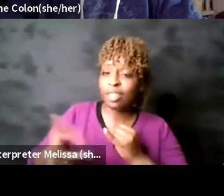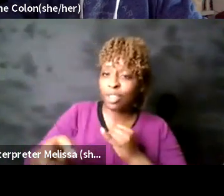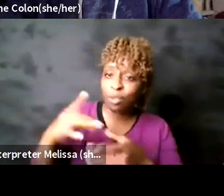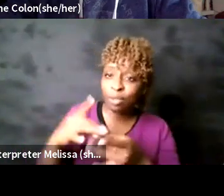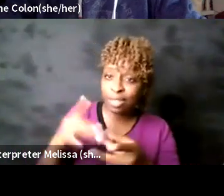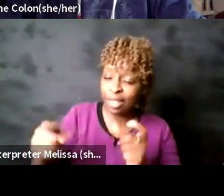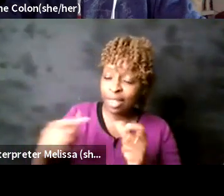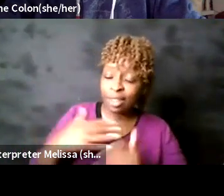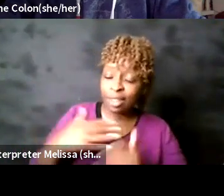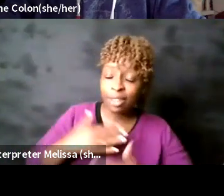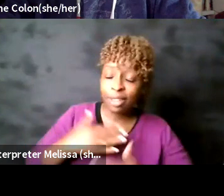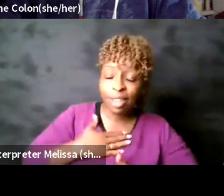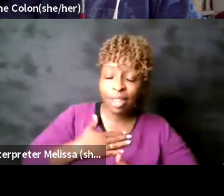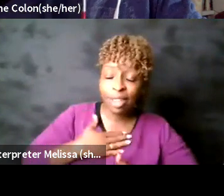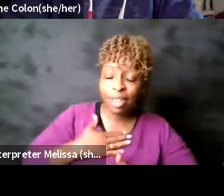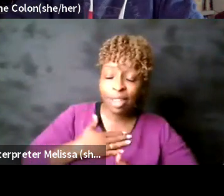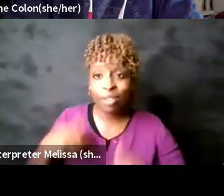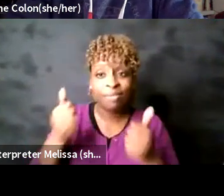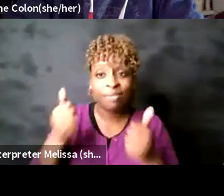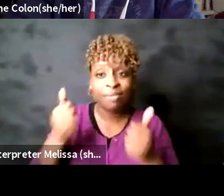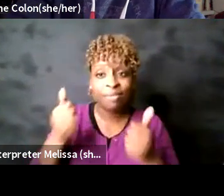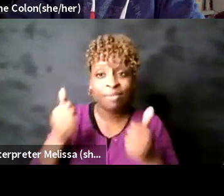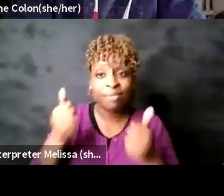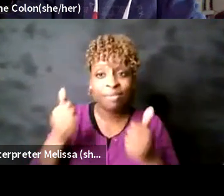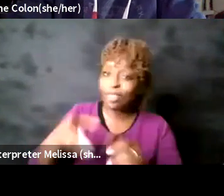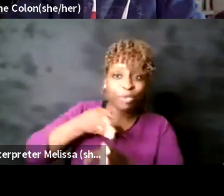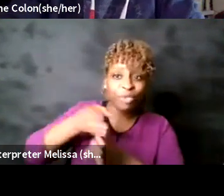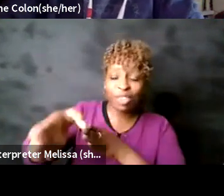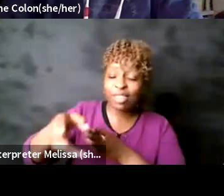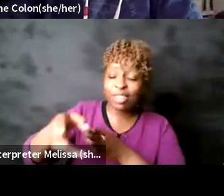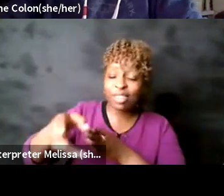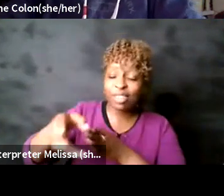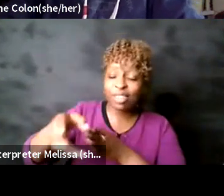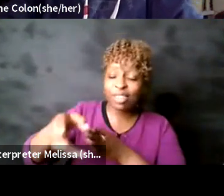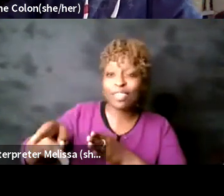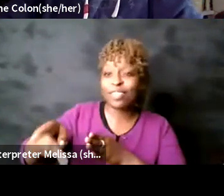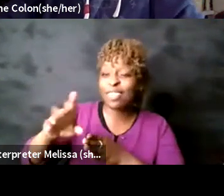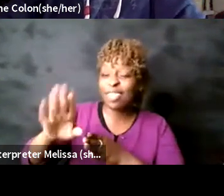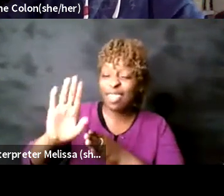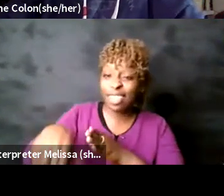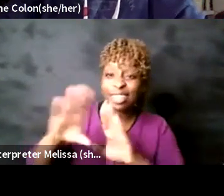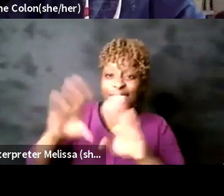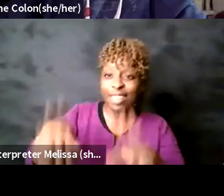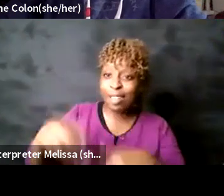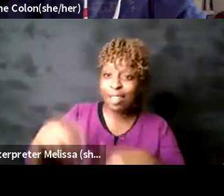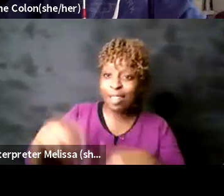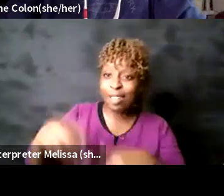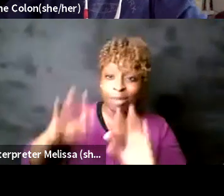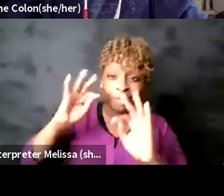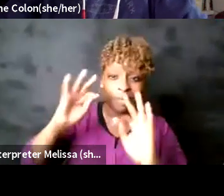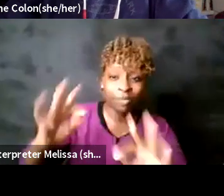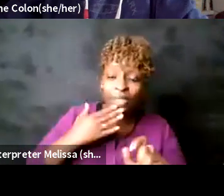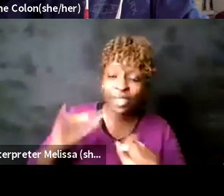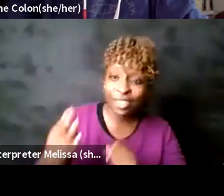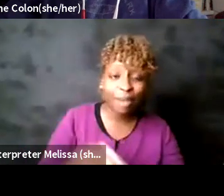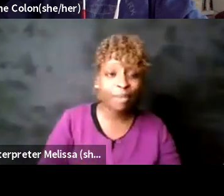pro professional house management um but yeah thank you guys